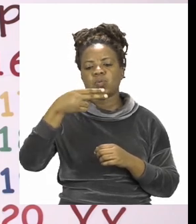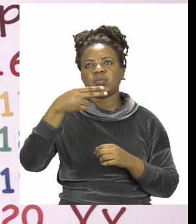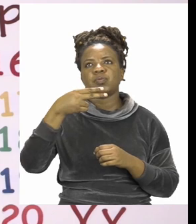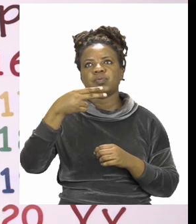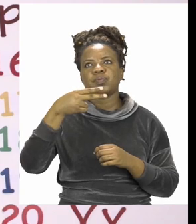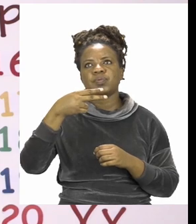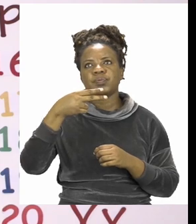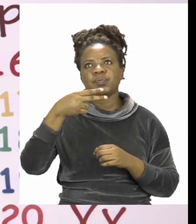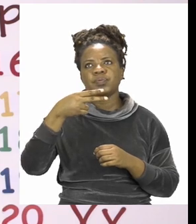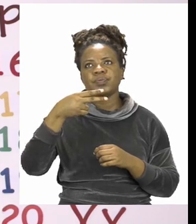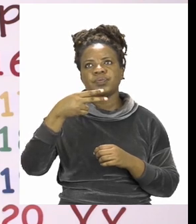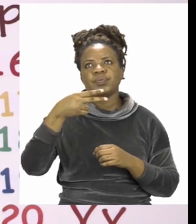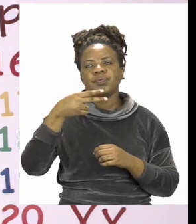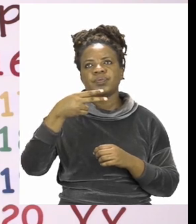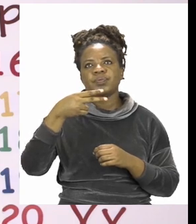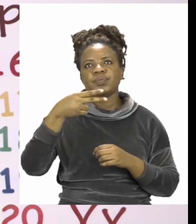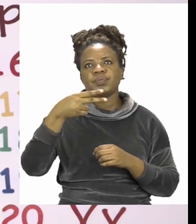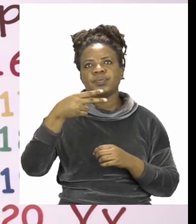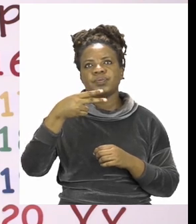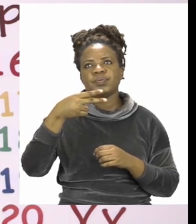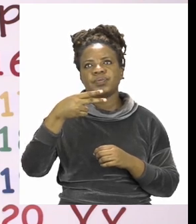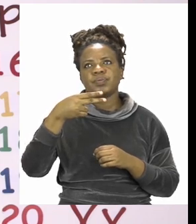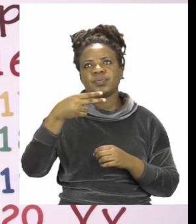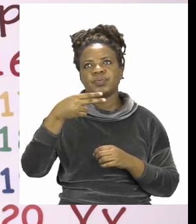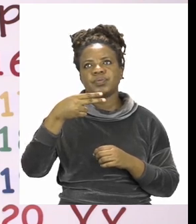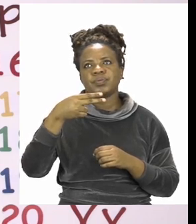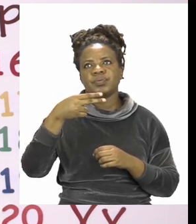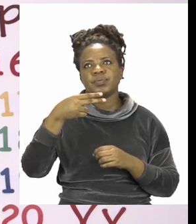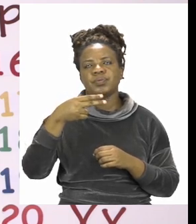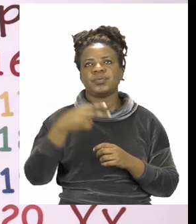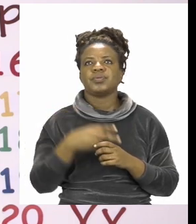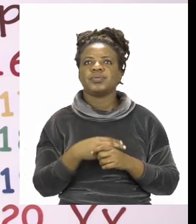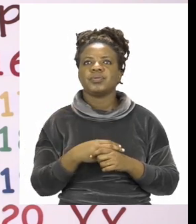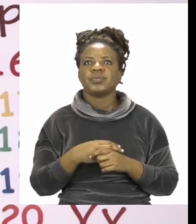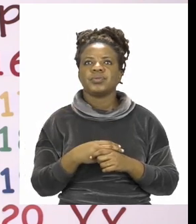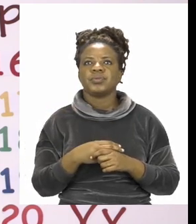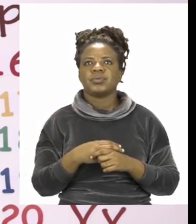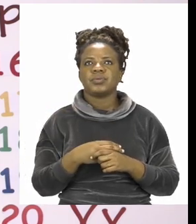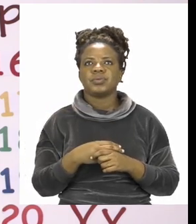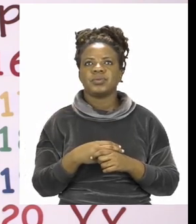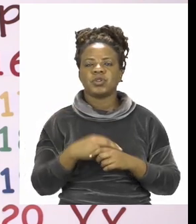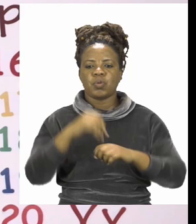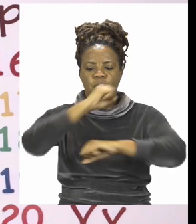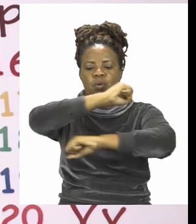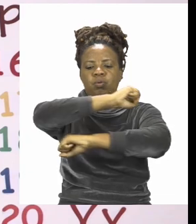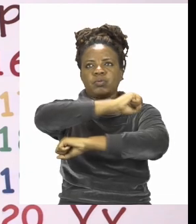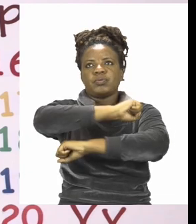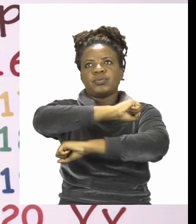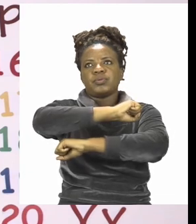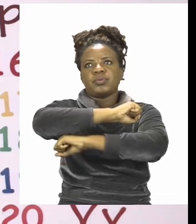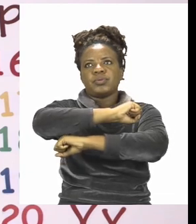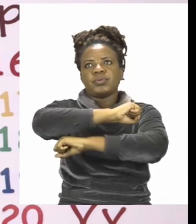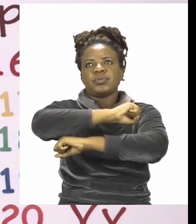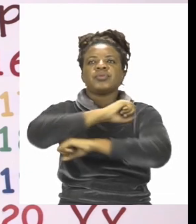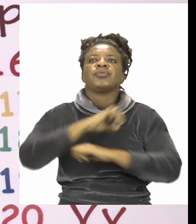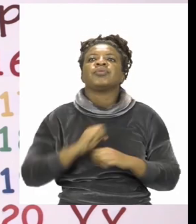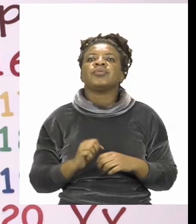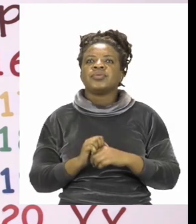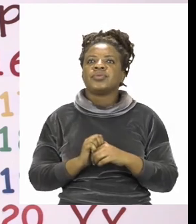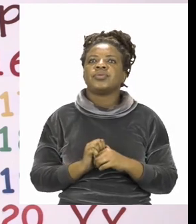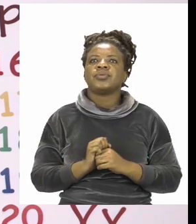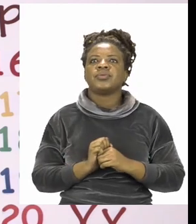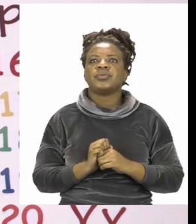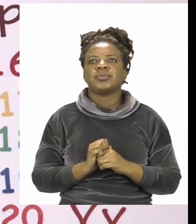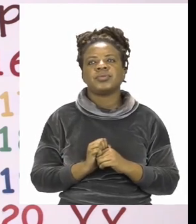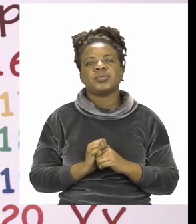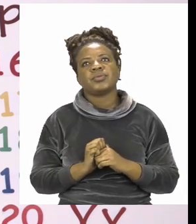than. Instead of telling the hungry crocodile to eat one of them because he's very greedy he's going to eat